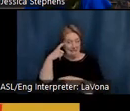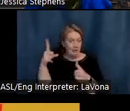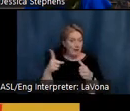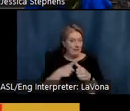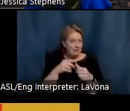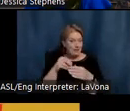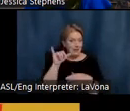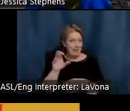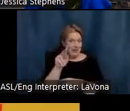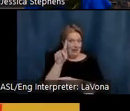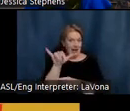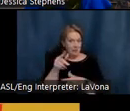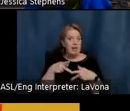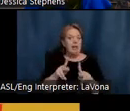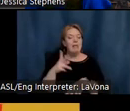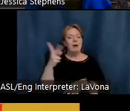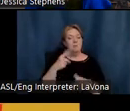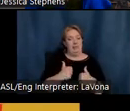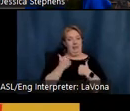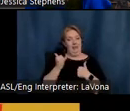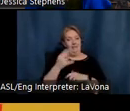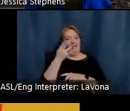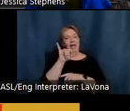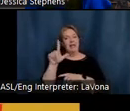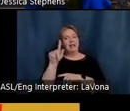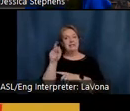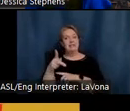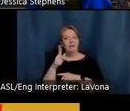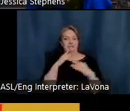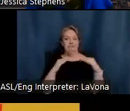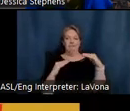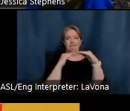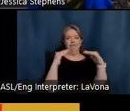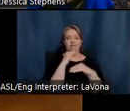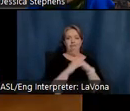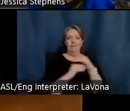the seals to live on the hilltop with the same comforts of Indianapolis.